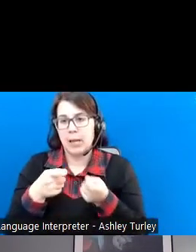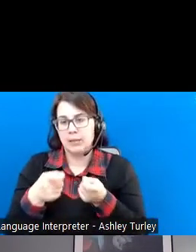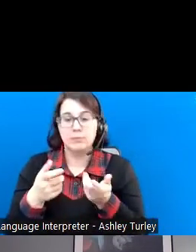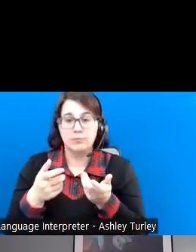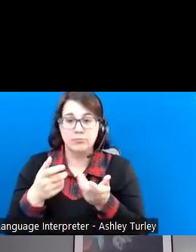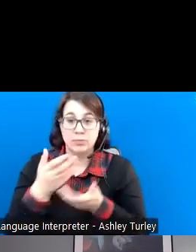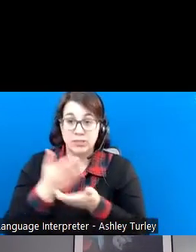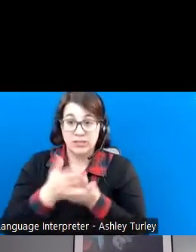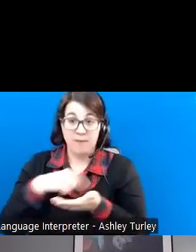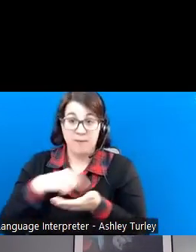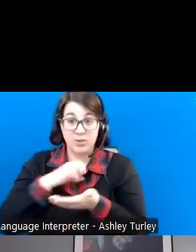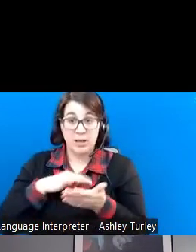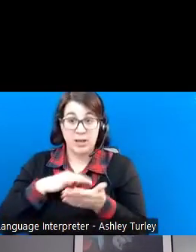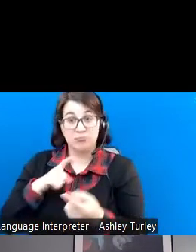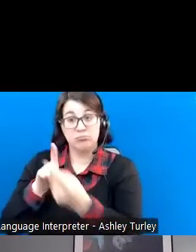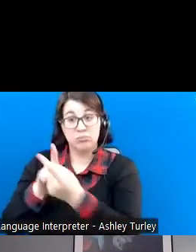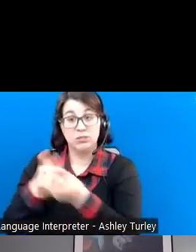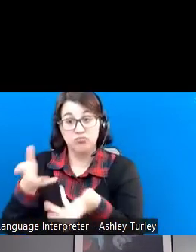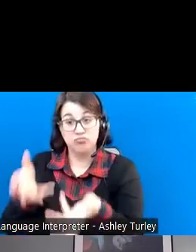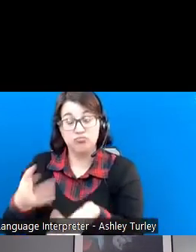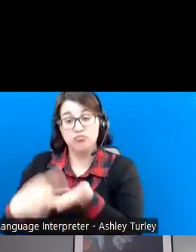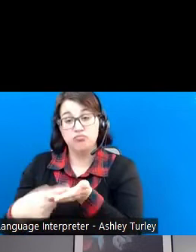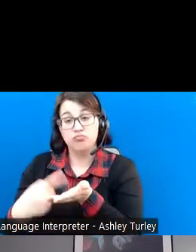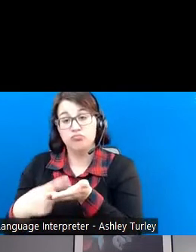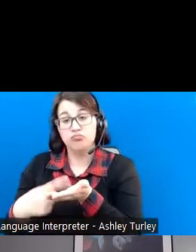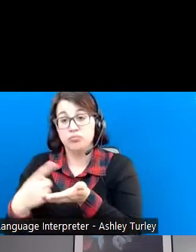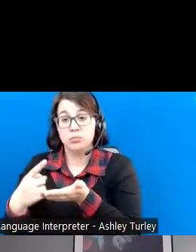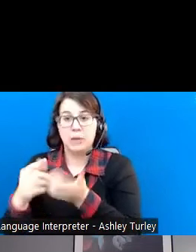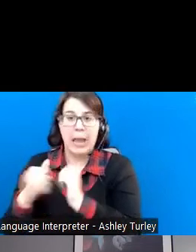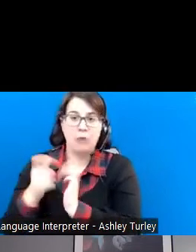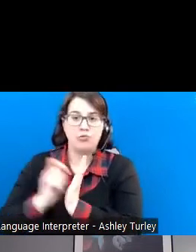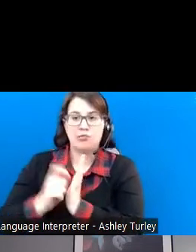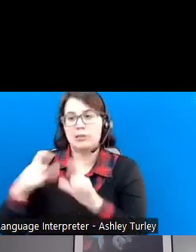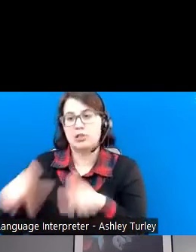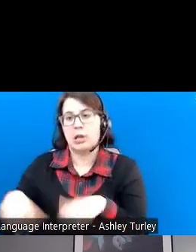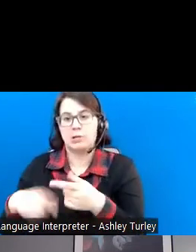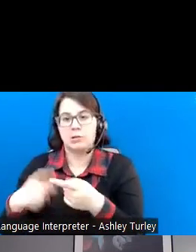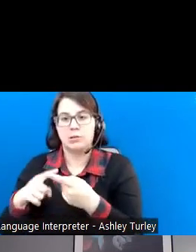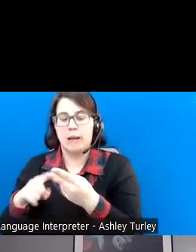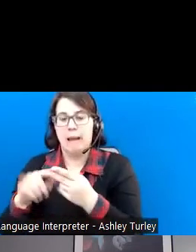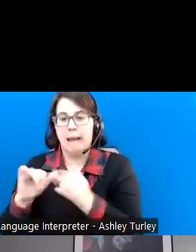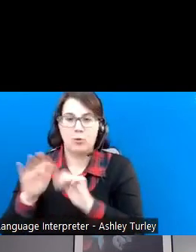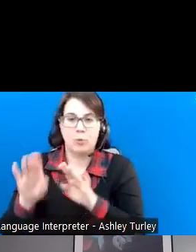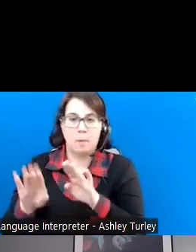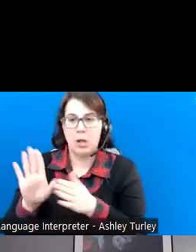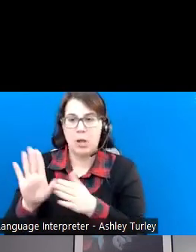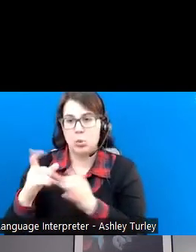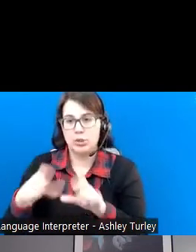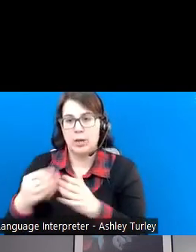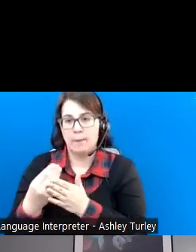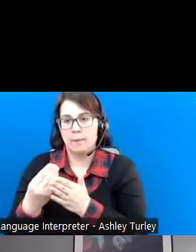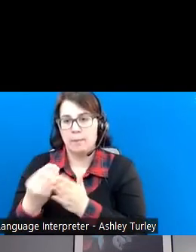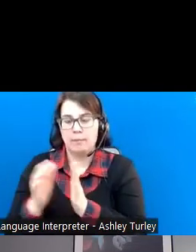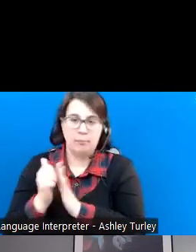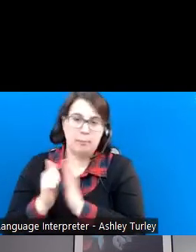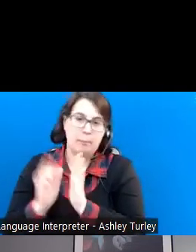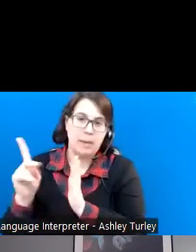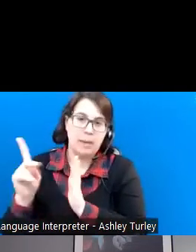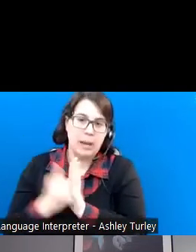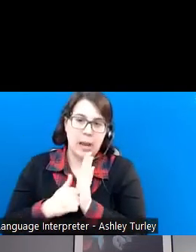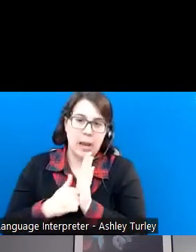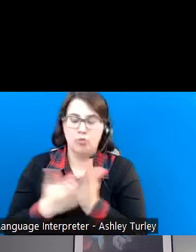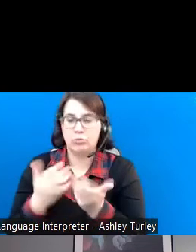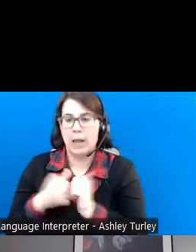individuals. We can discuss that writing checks, how to balance your checkbook, bank accounts, how to